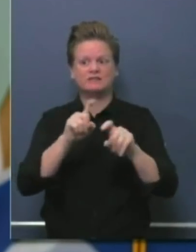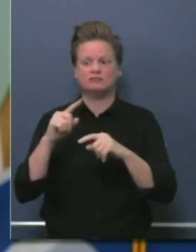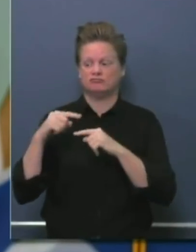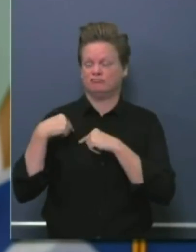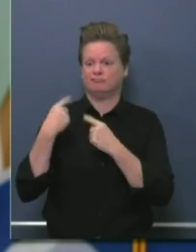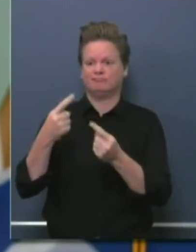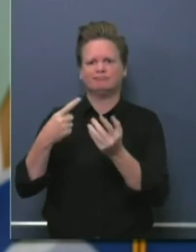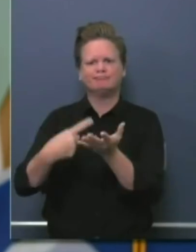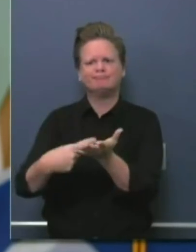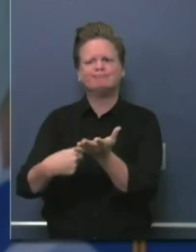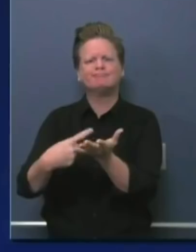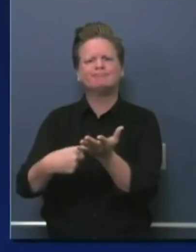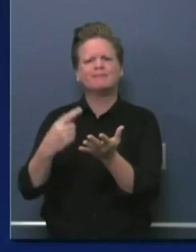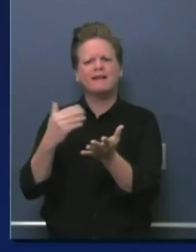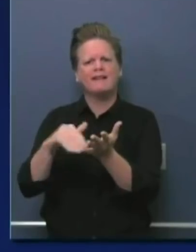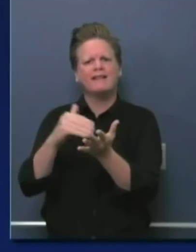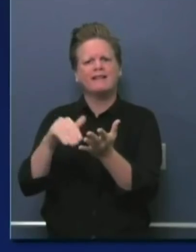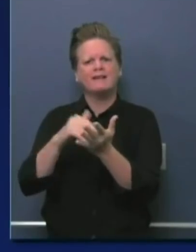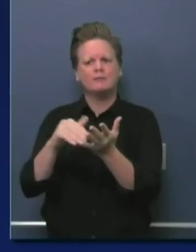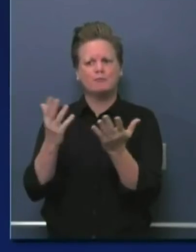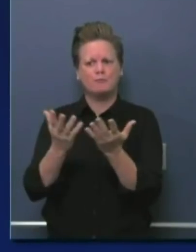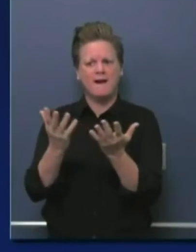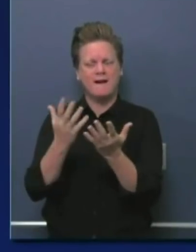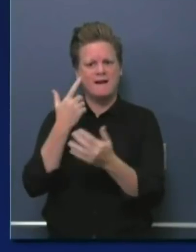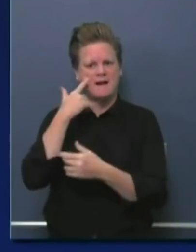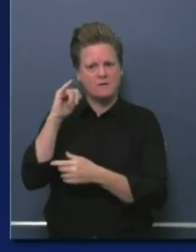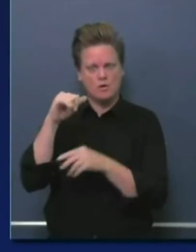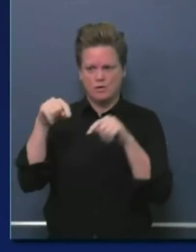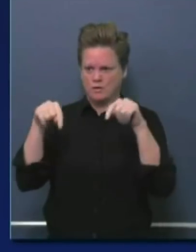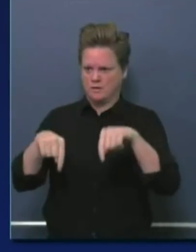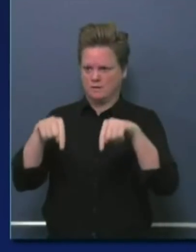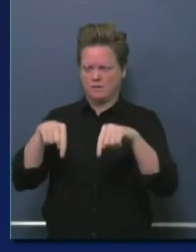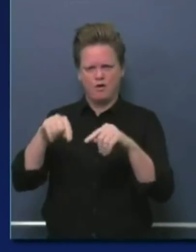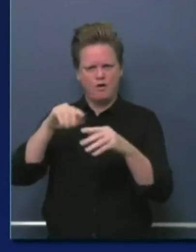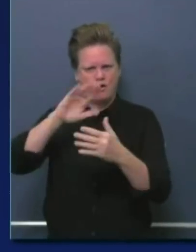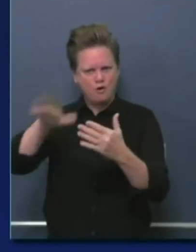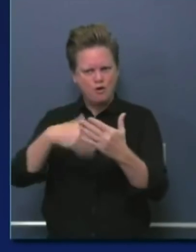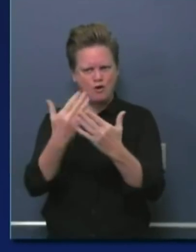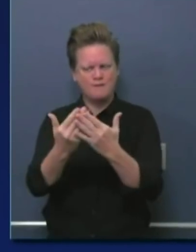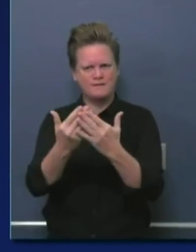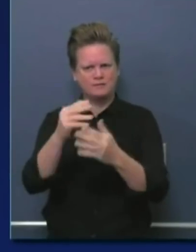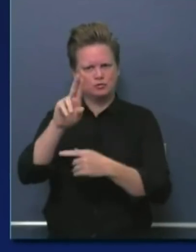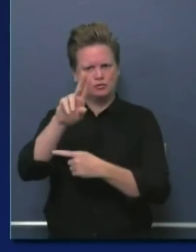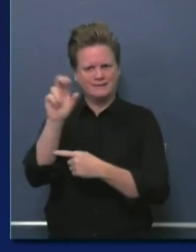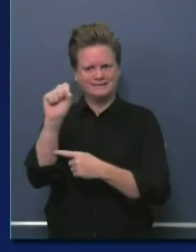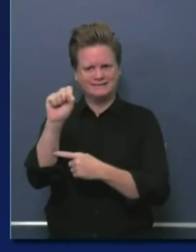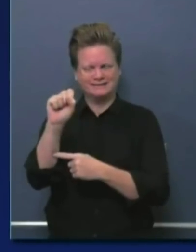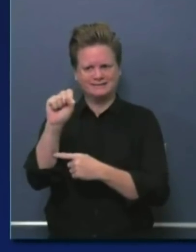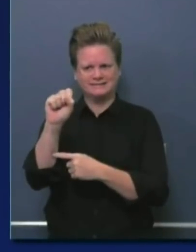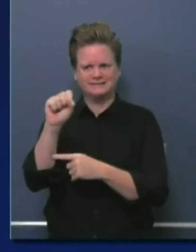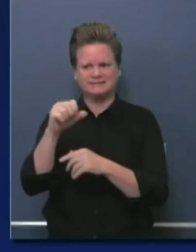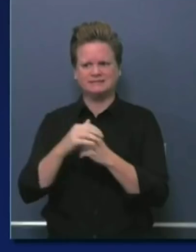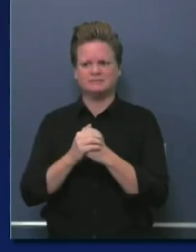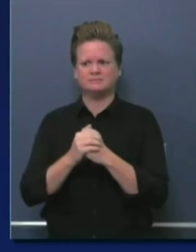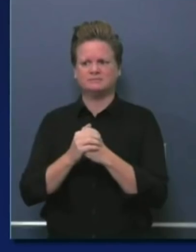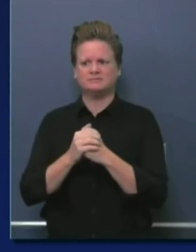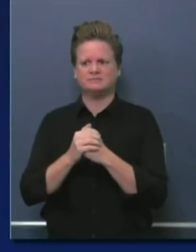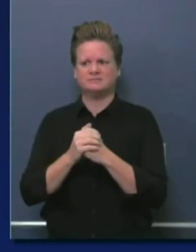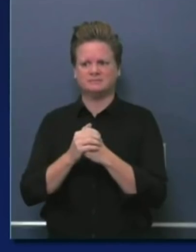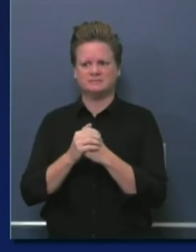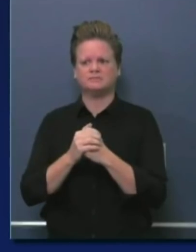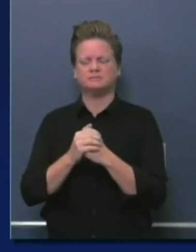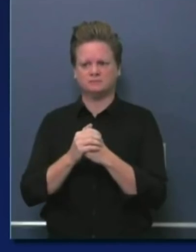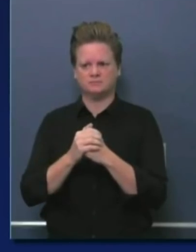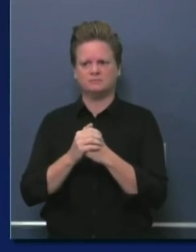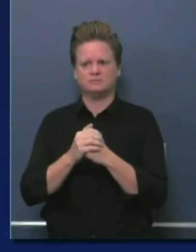about testing, not just here in the state of California, but all across this country. California, as you may recall, was testing about